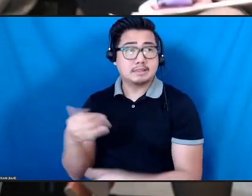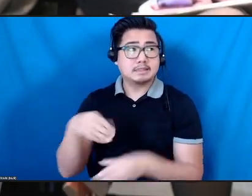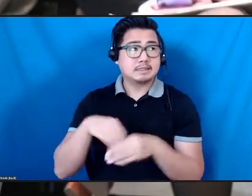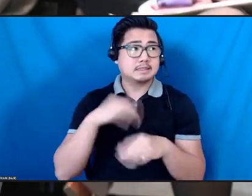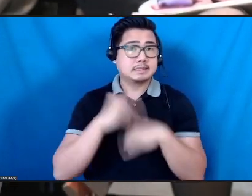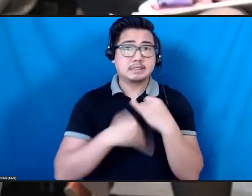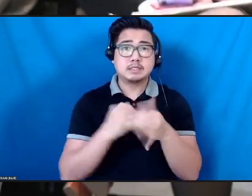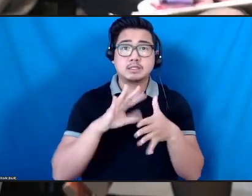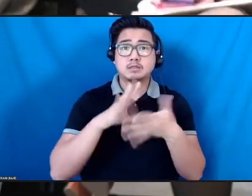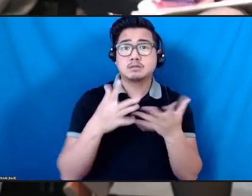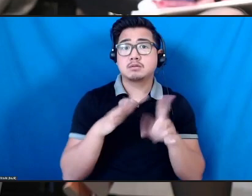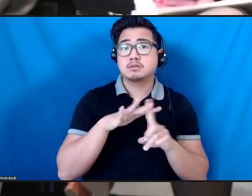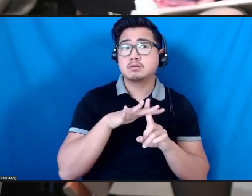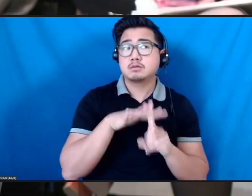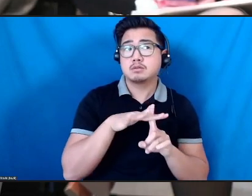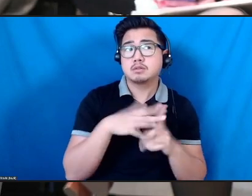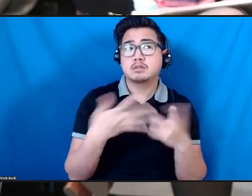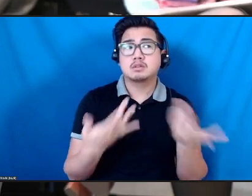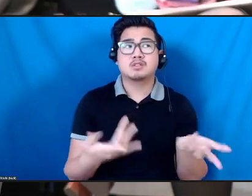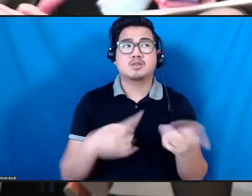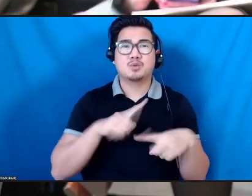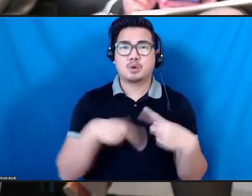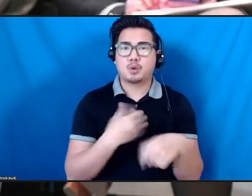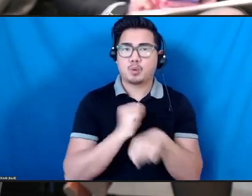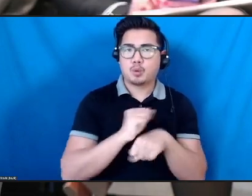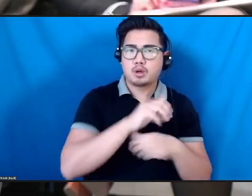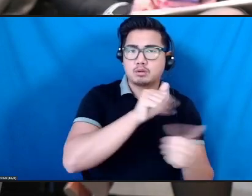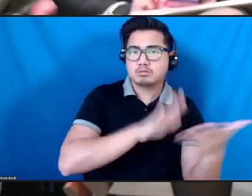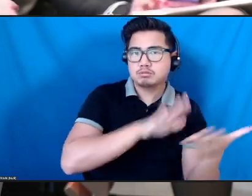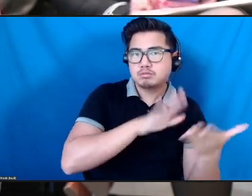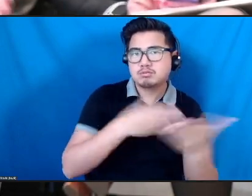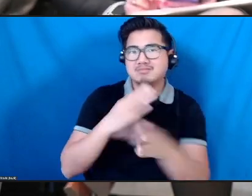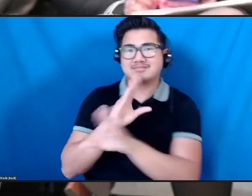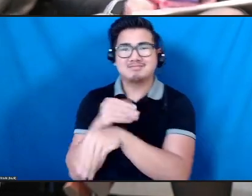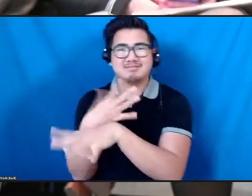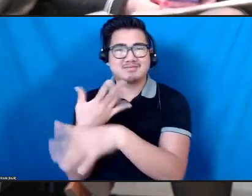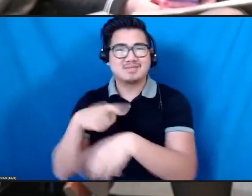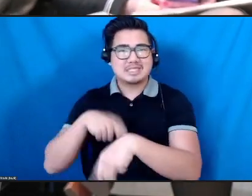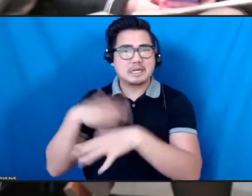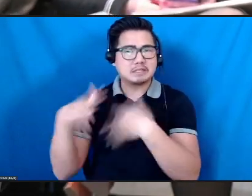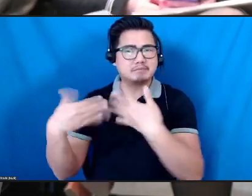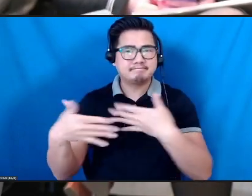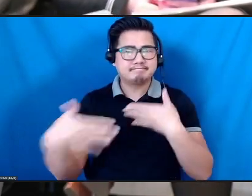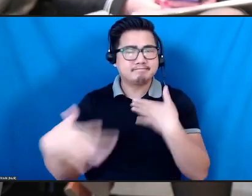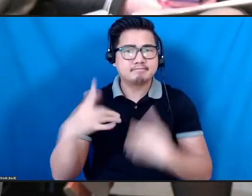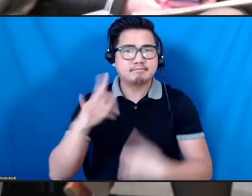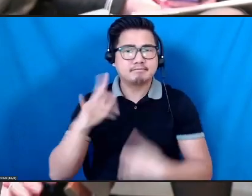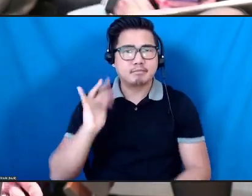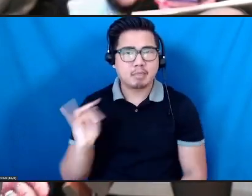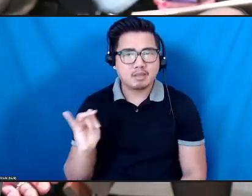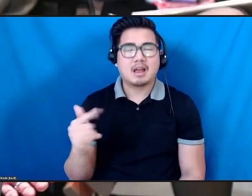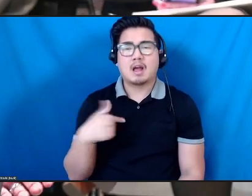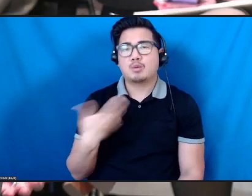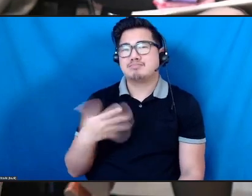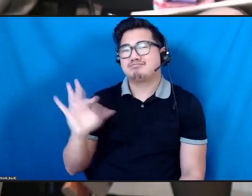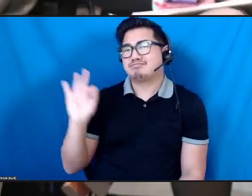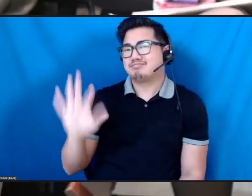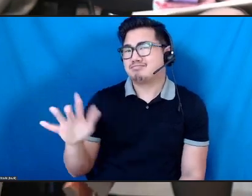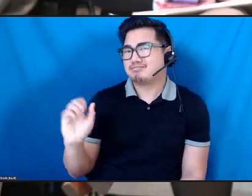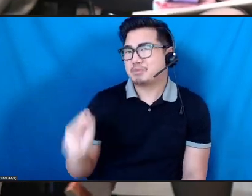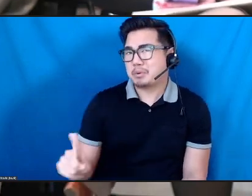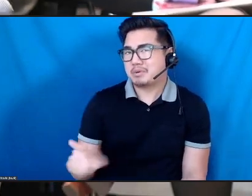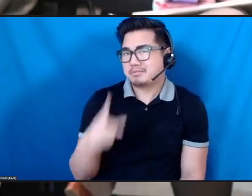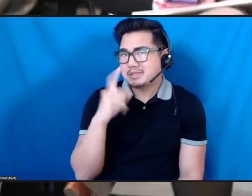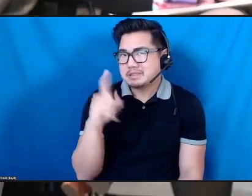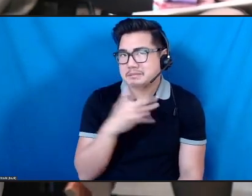both virtual and in-person platforms over time? And I'd like to leave the room with that question, because I'm really curious to know what you all would say.